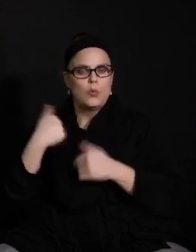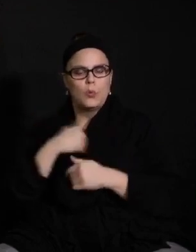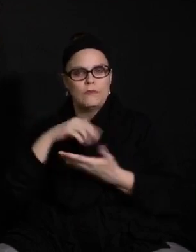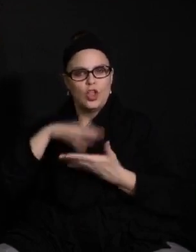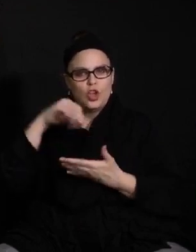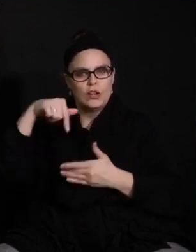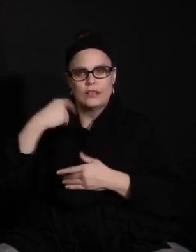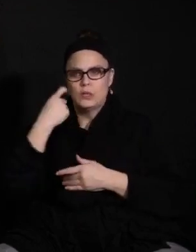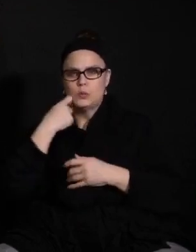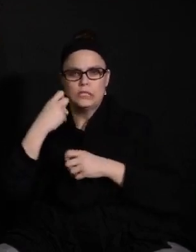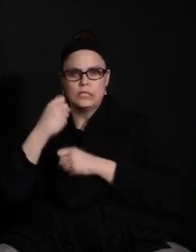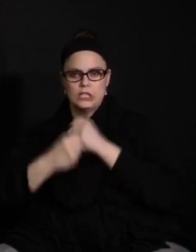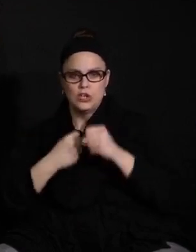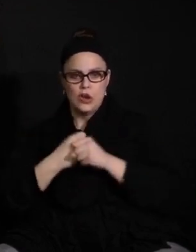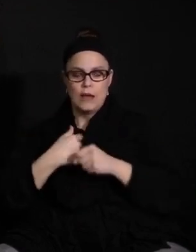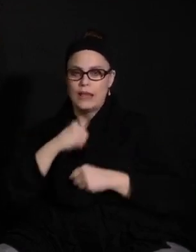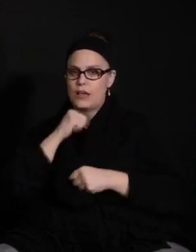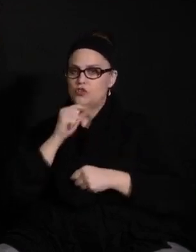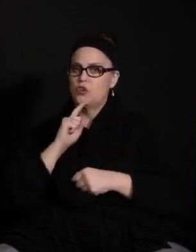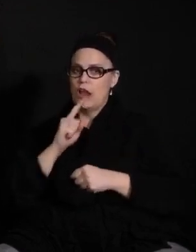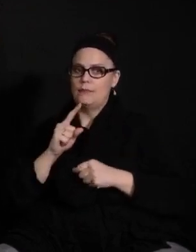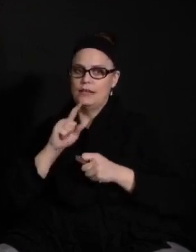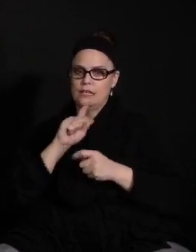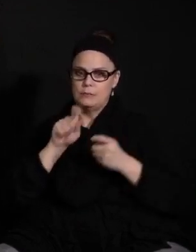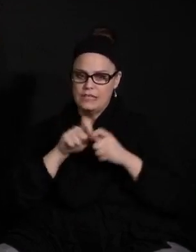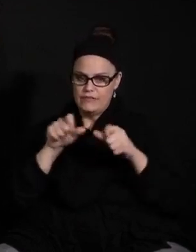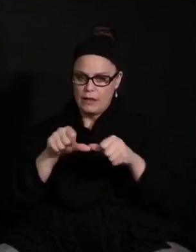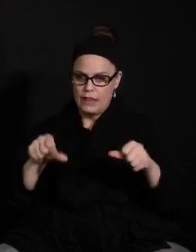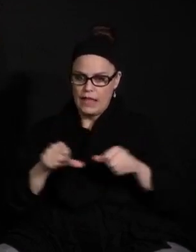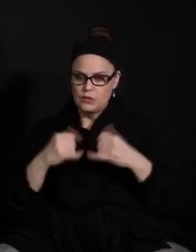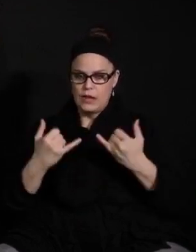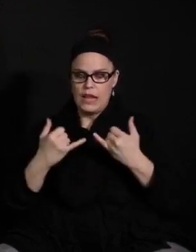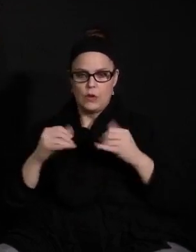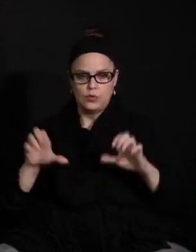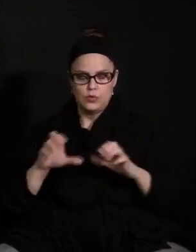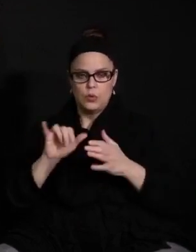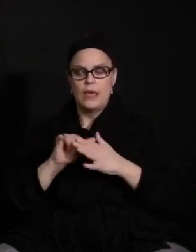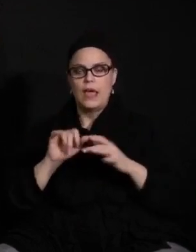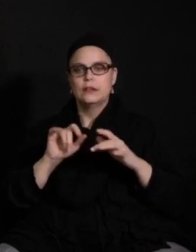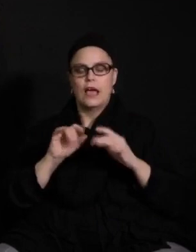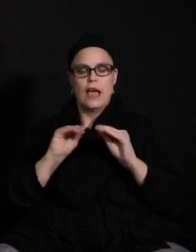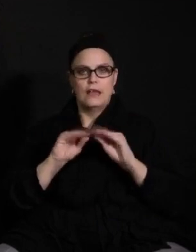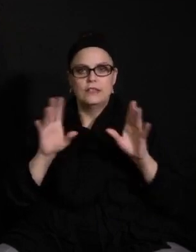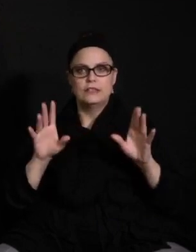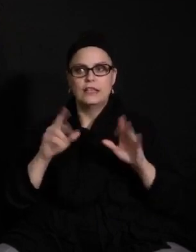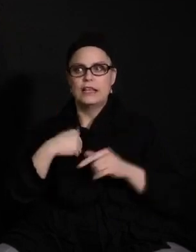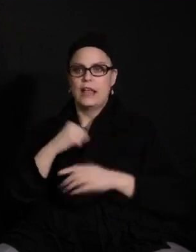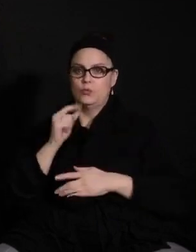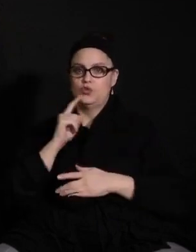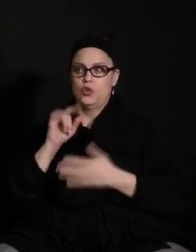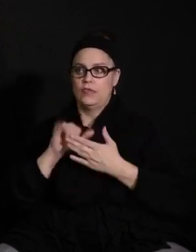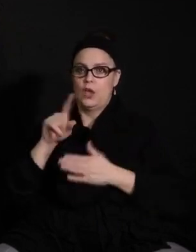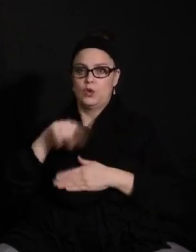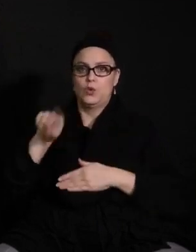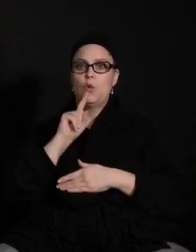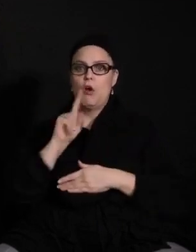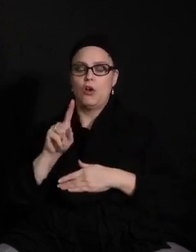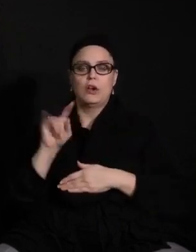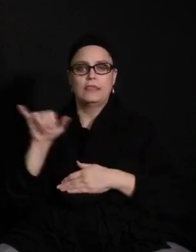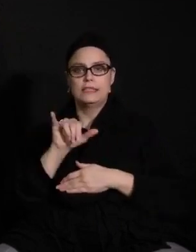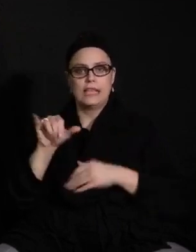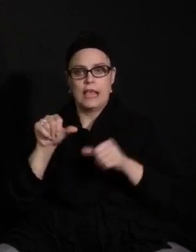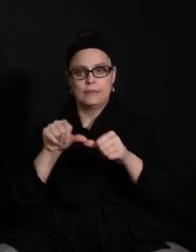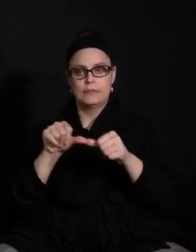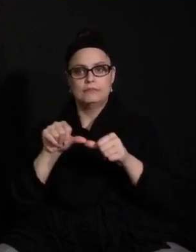right now at this moment to do that, honestly. And I would imagine many of you are in that in that same space as well.